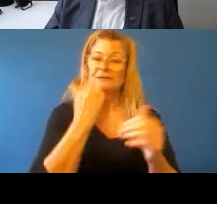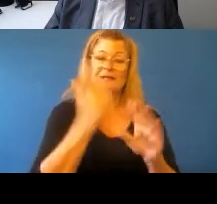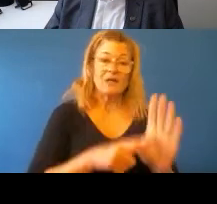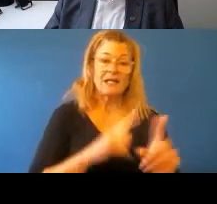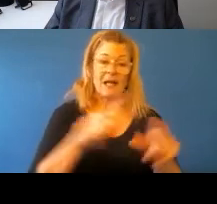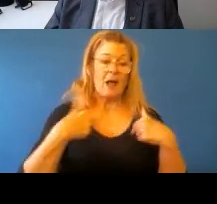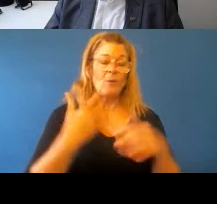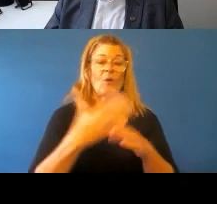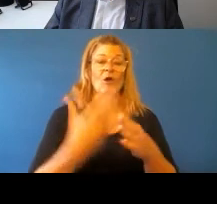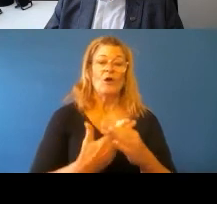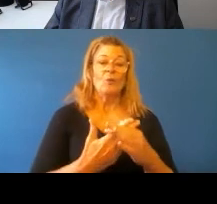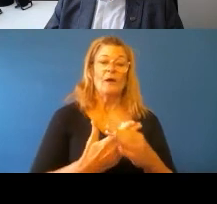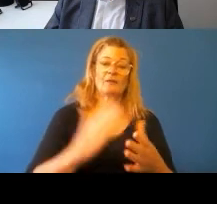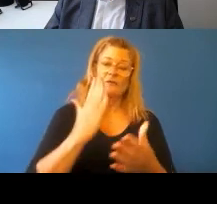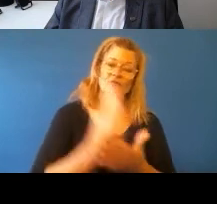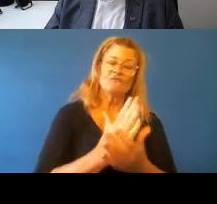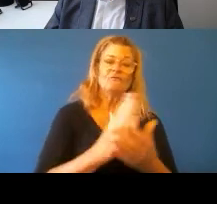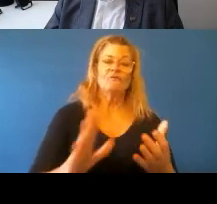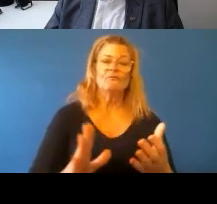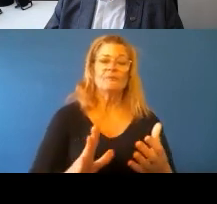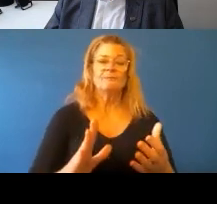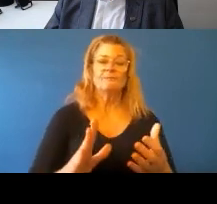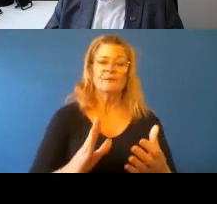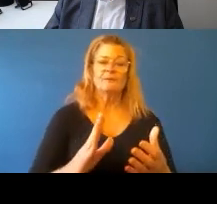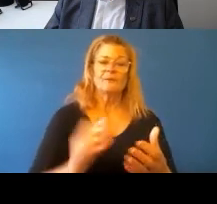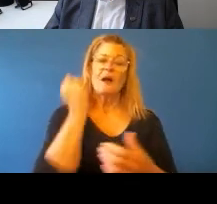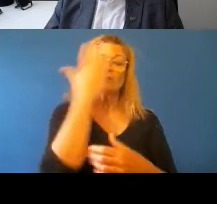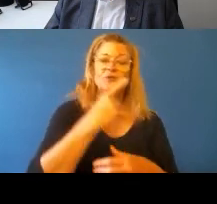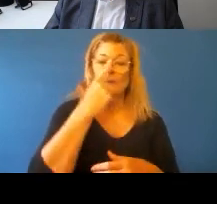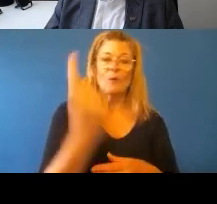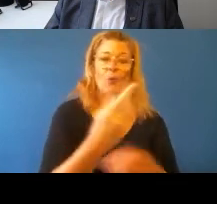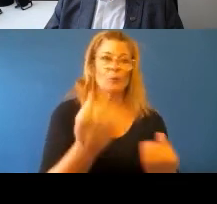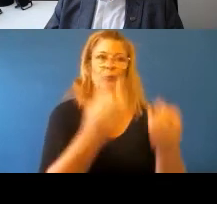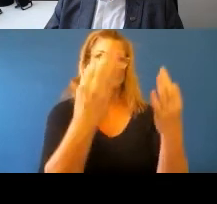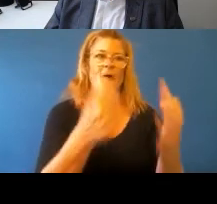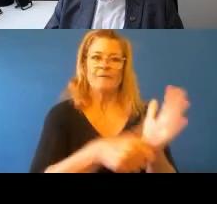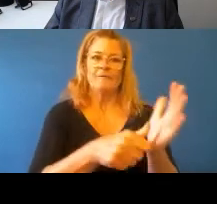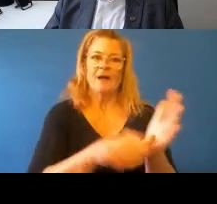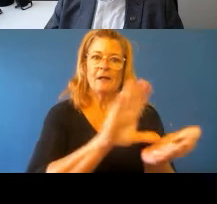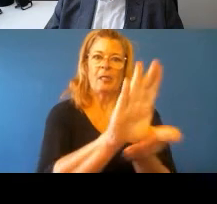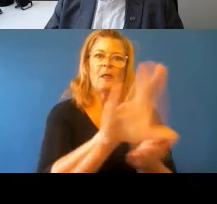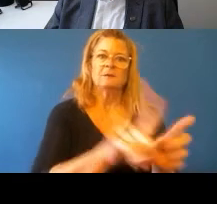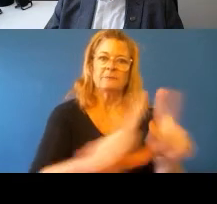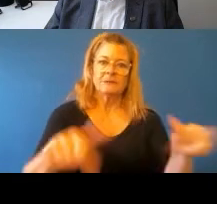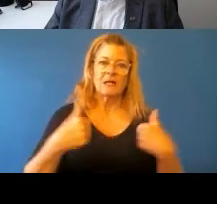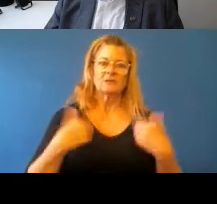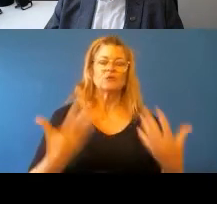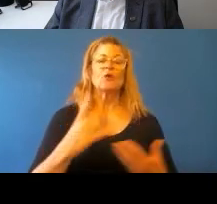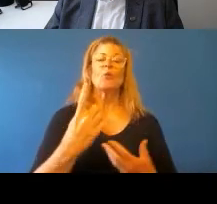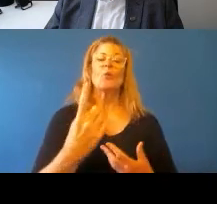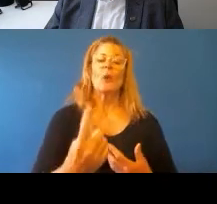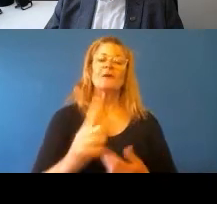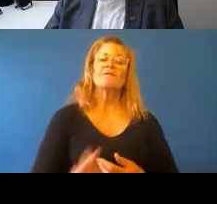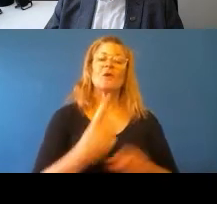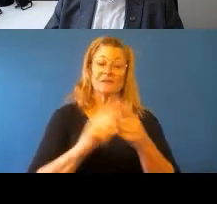clearly don't have that level of support. So one of the first things we did that I think led to success